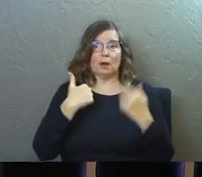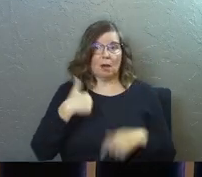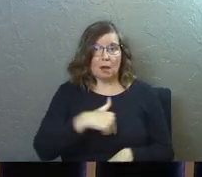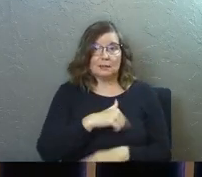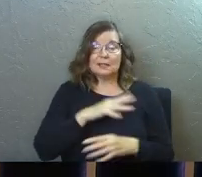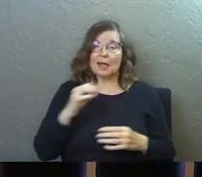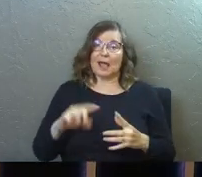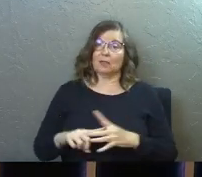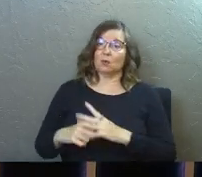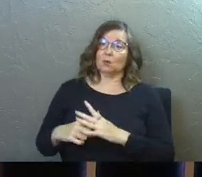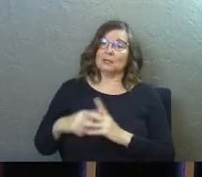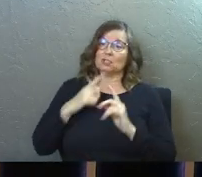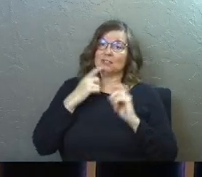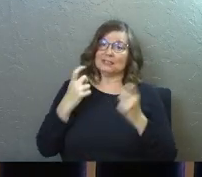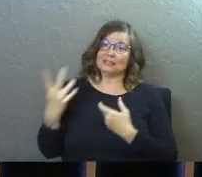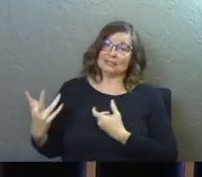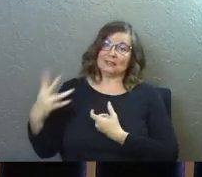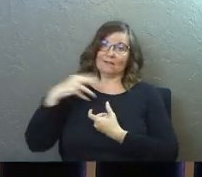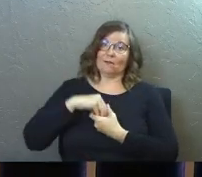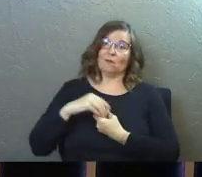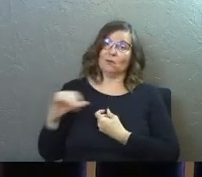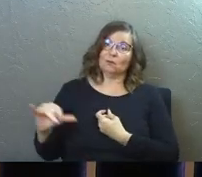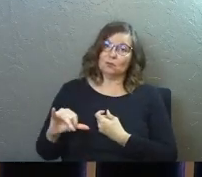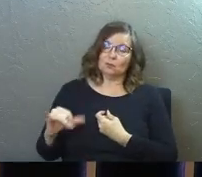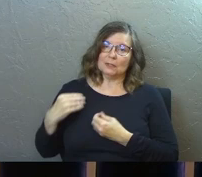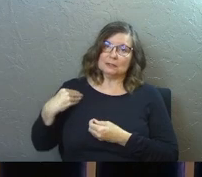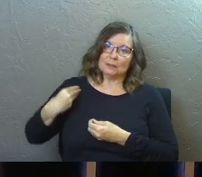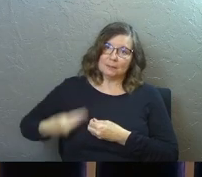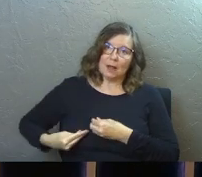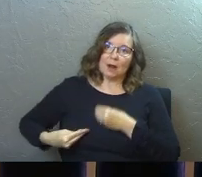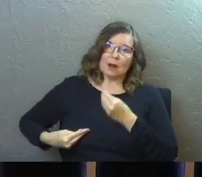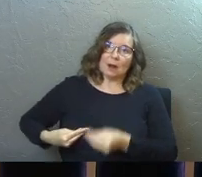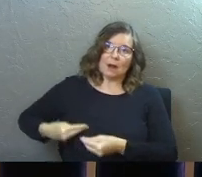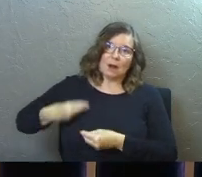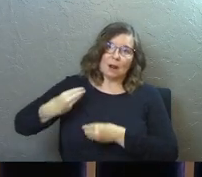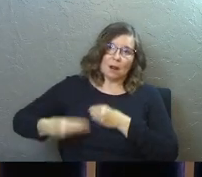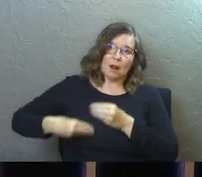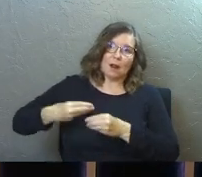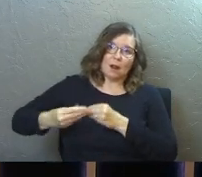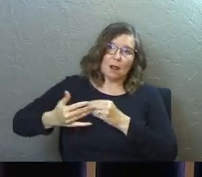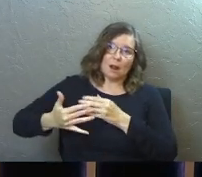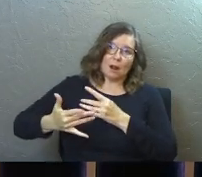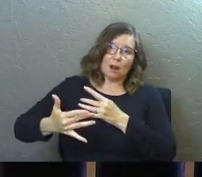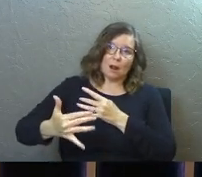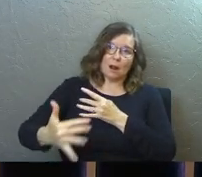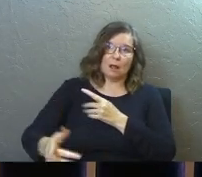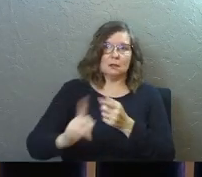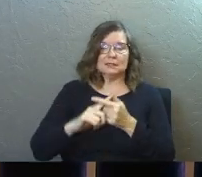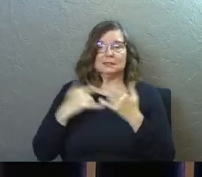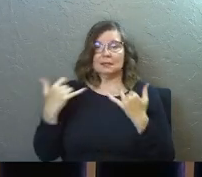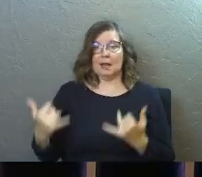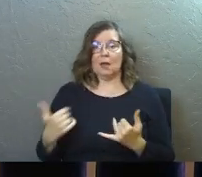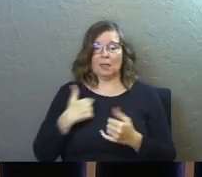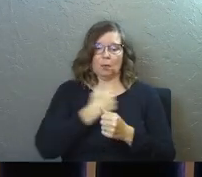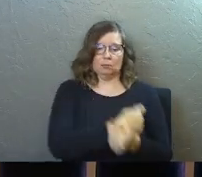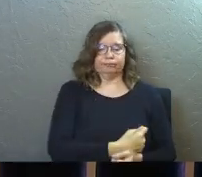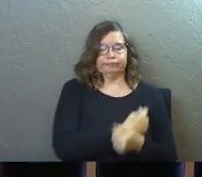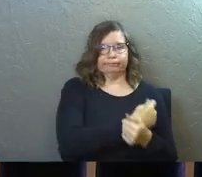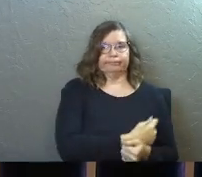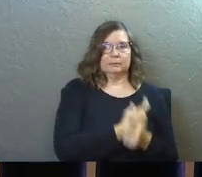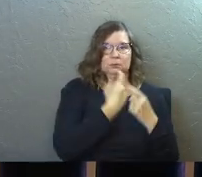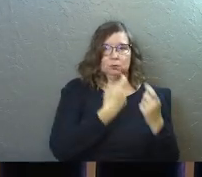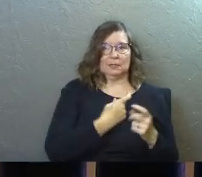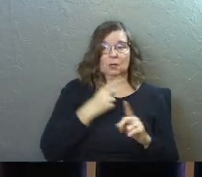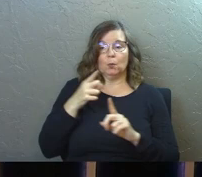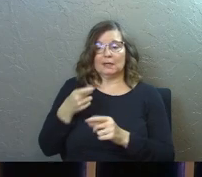And original sin has come into the picture. It's been passed down through the generations until now. We are slaves to sin